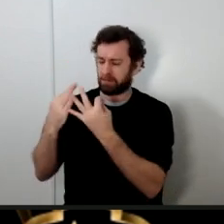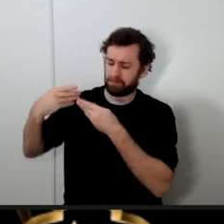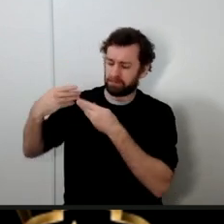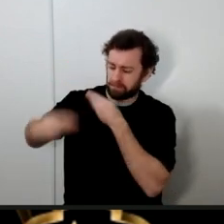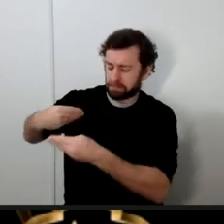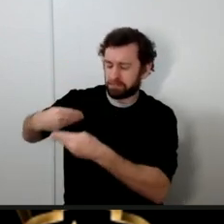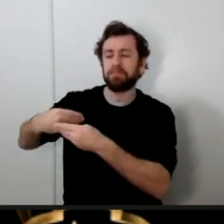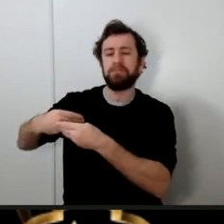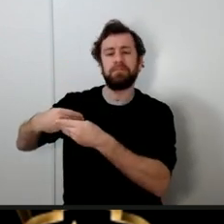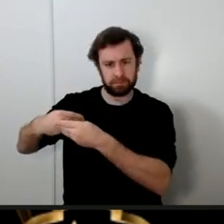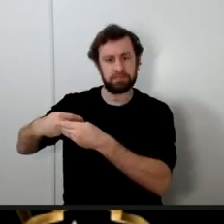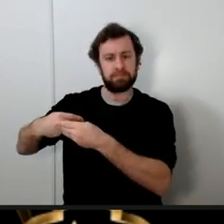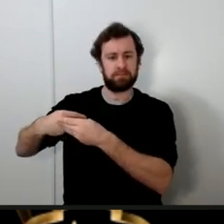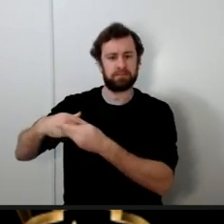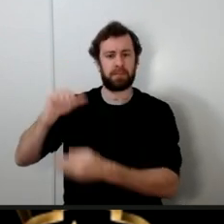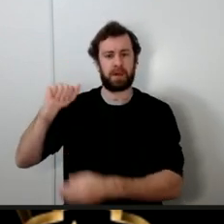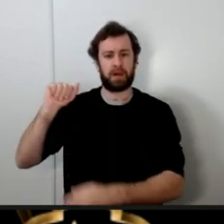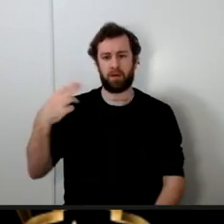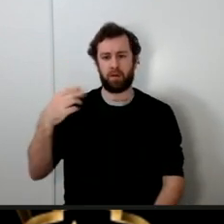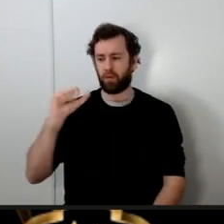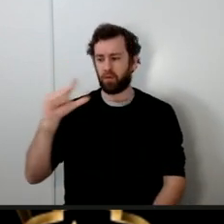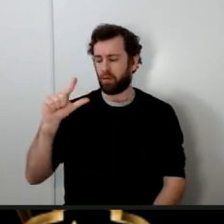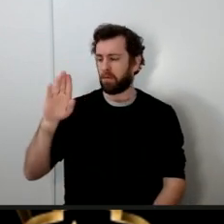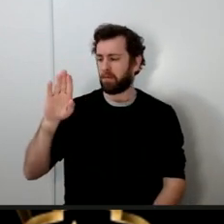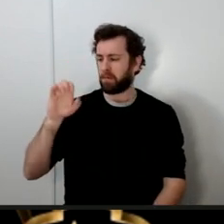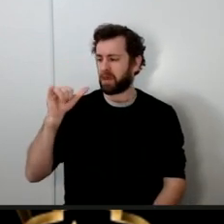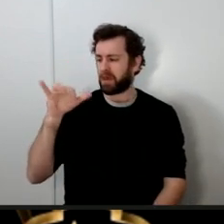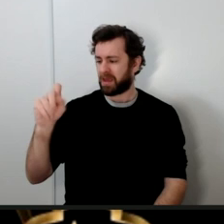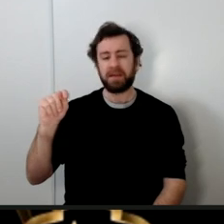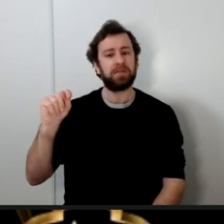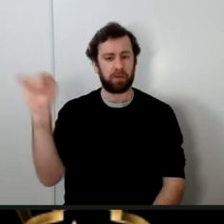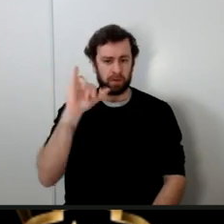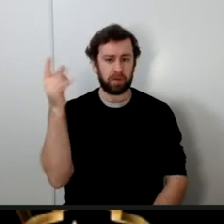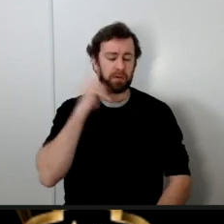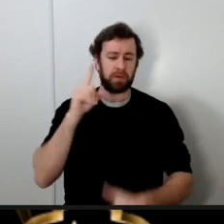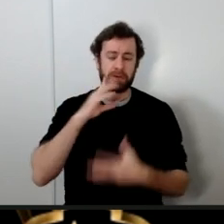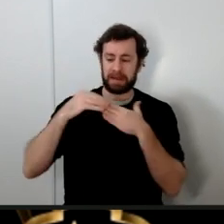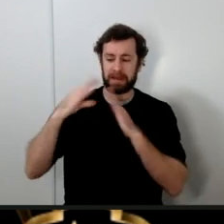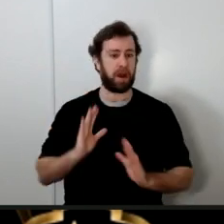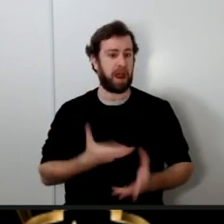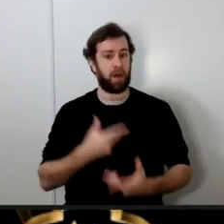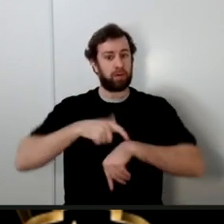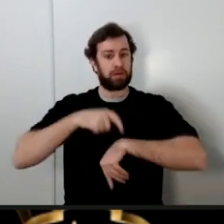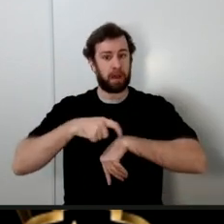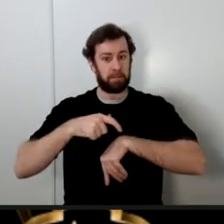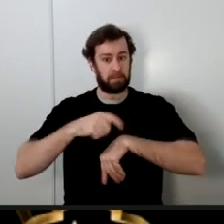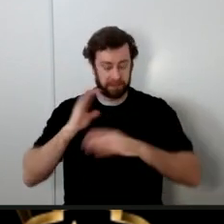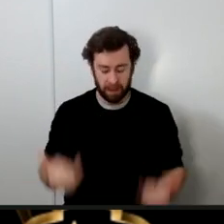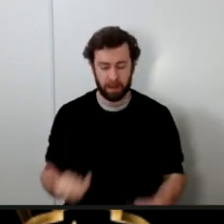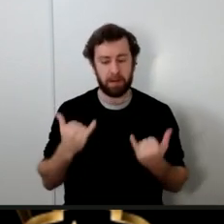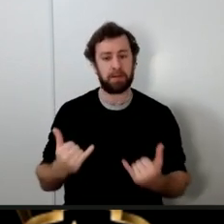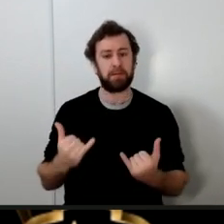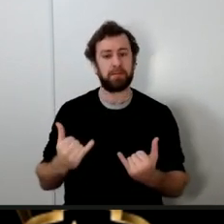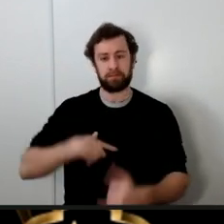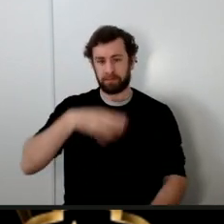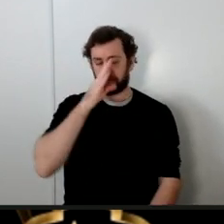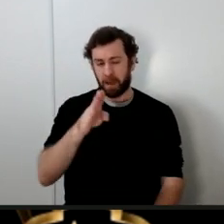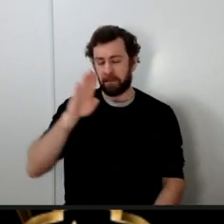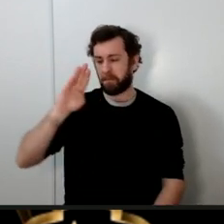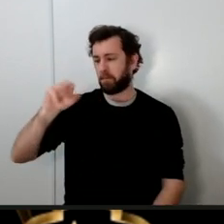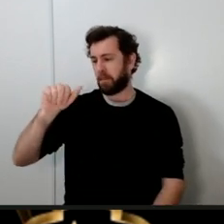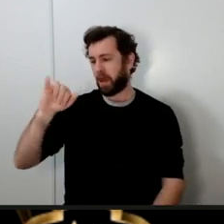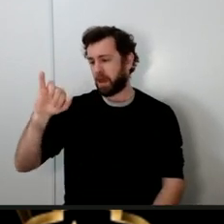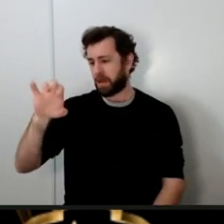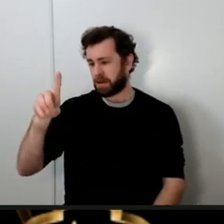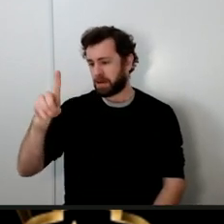especially the leader of our time the awaited savior Al-Imam Al-Mahdi Ajarallahu Ta